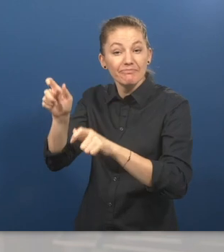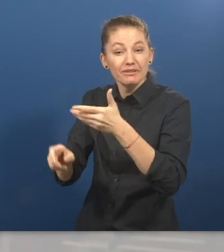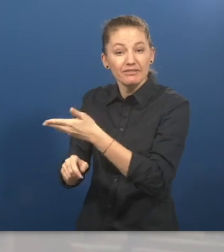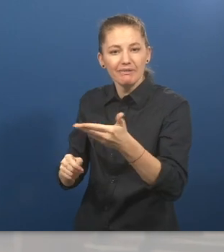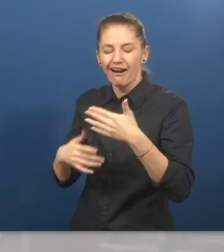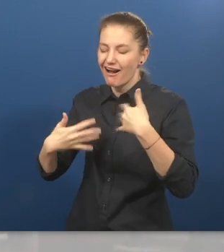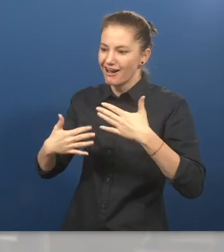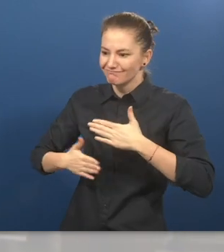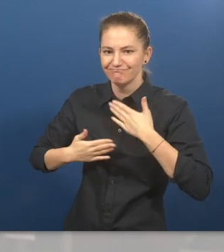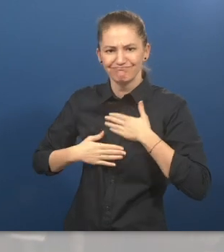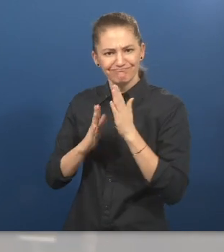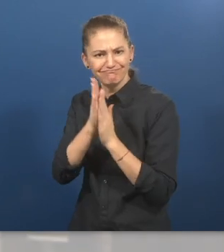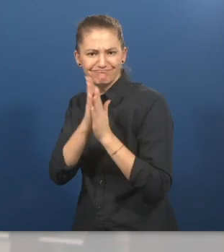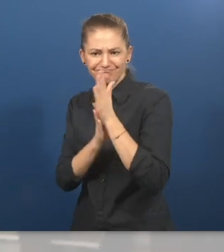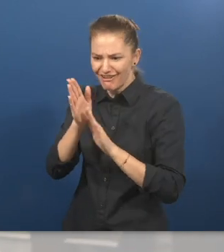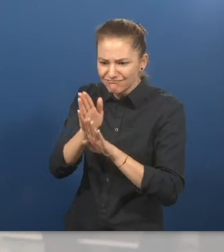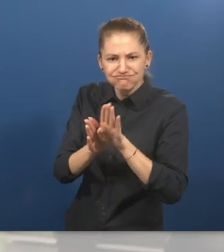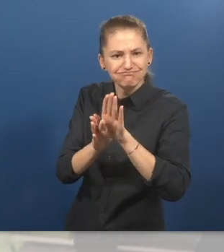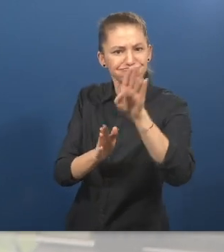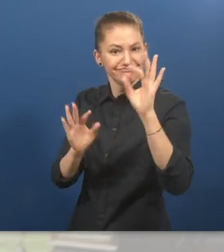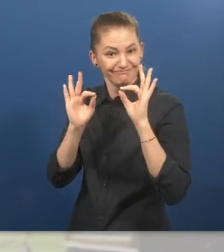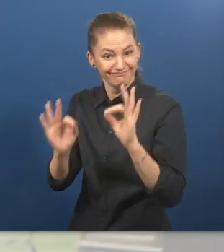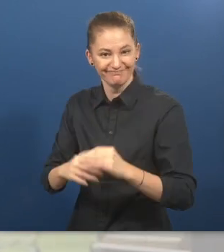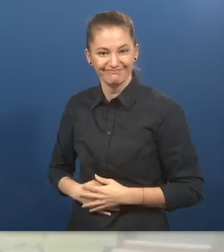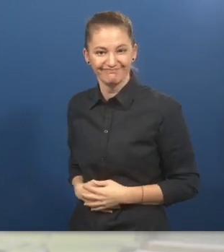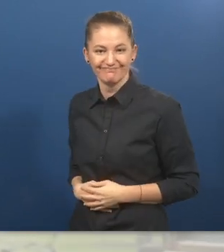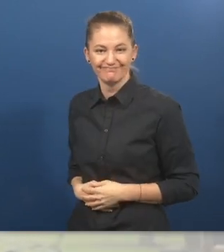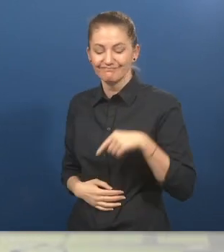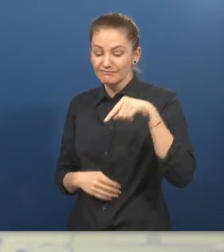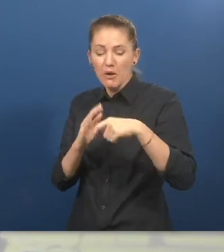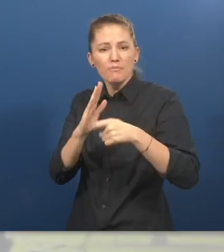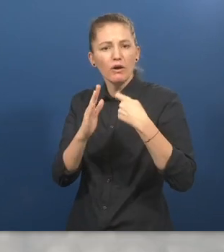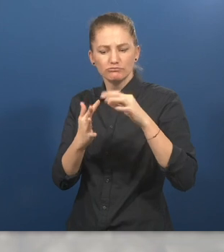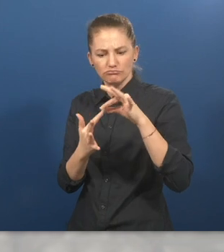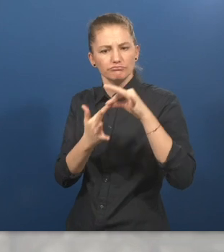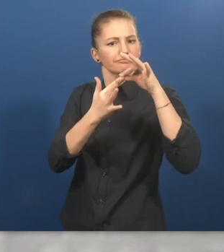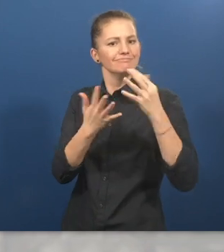What is unique and innovative about TCPID Graduate Internship Program?